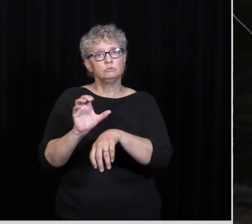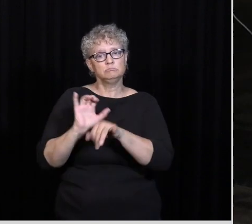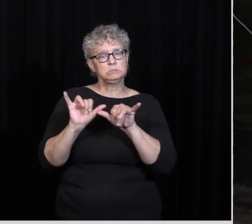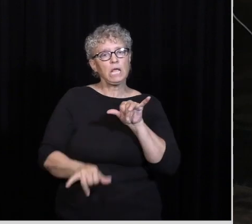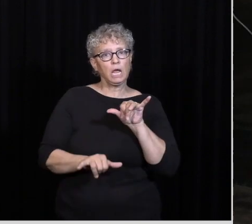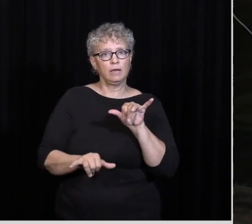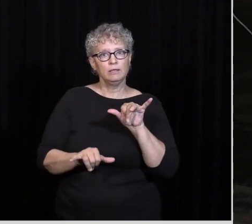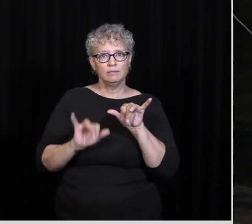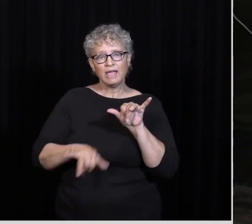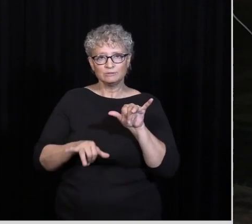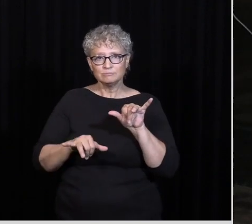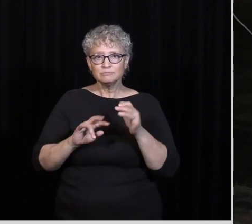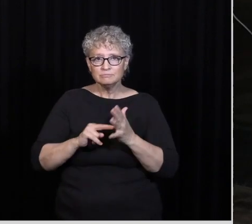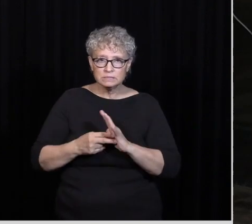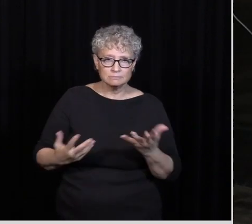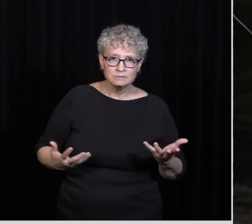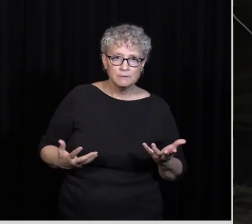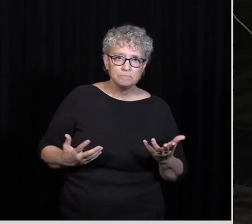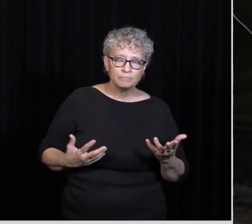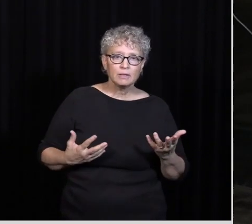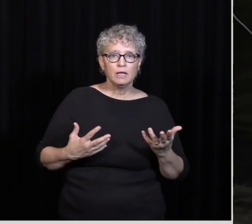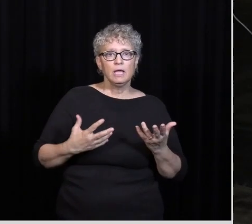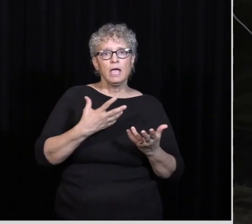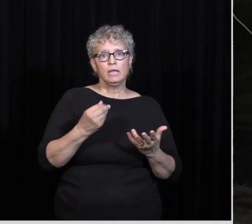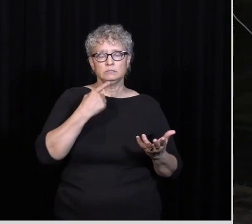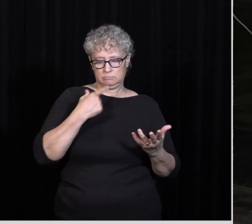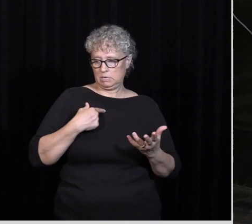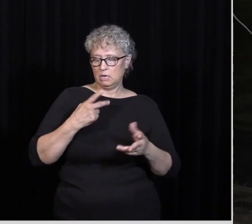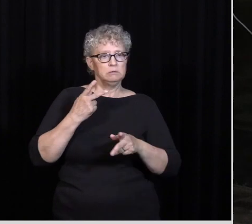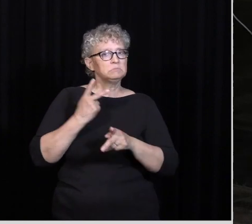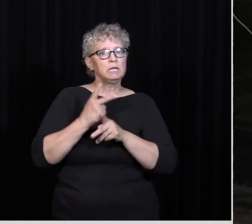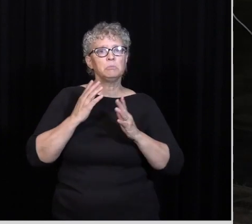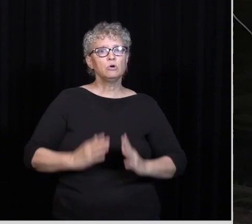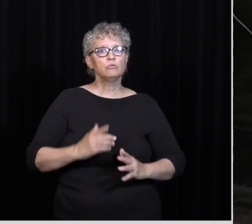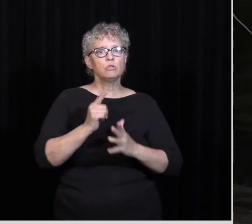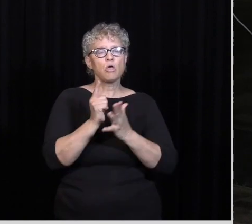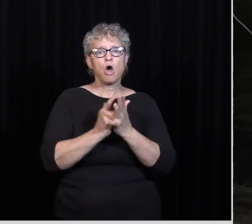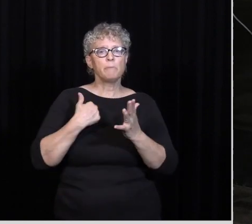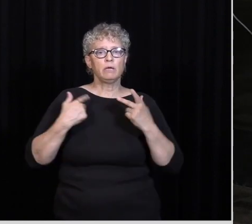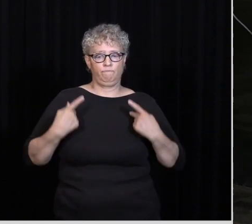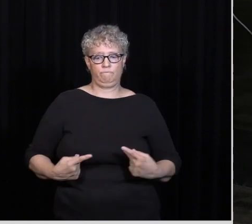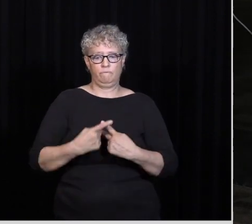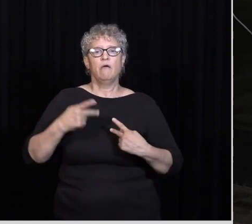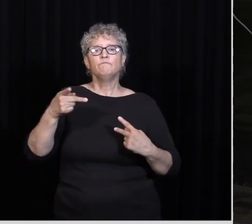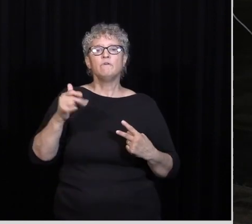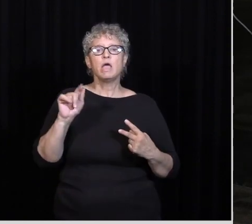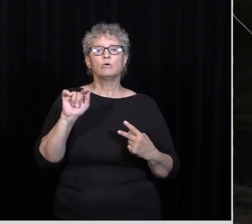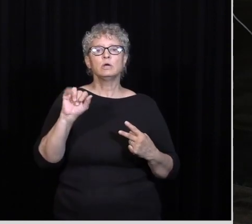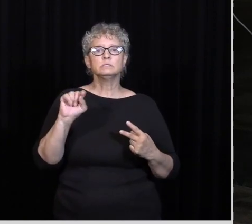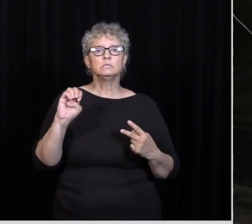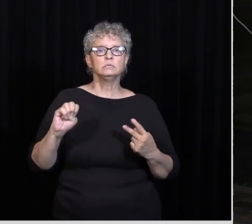Right That's what he's saying I am As for Keeper of the law I'm a Pharisee He's one of the Religious elite It's like